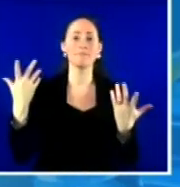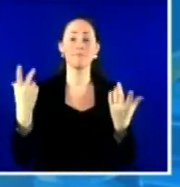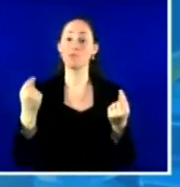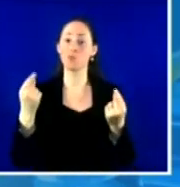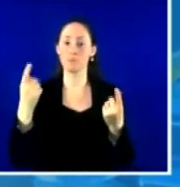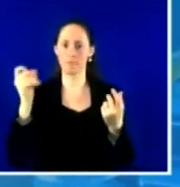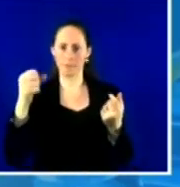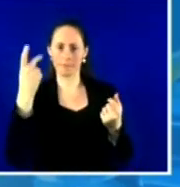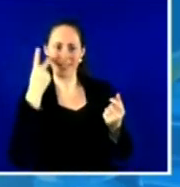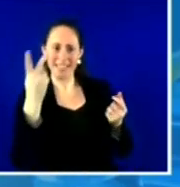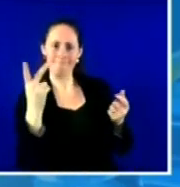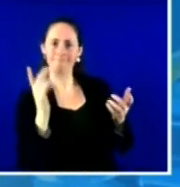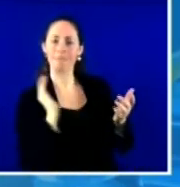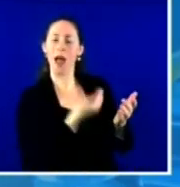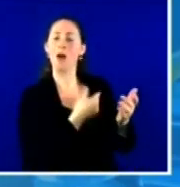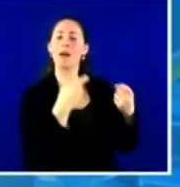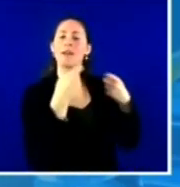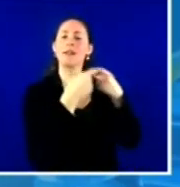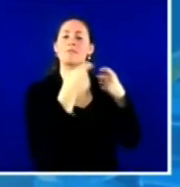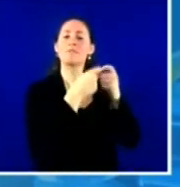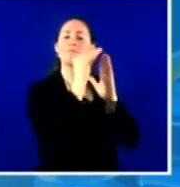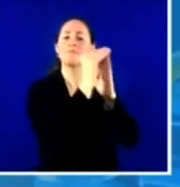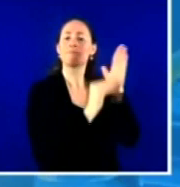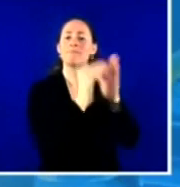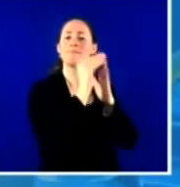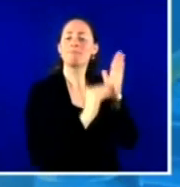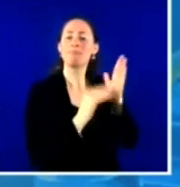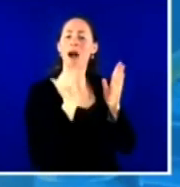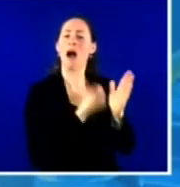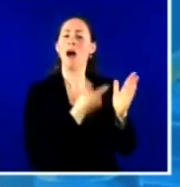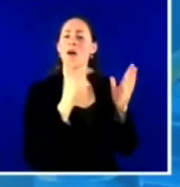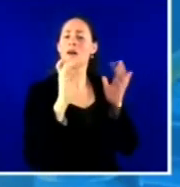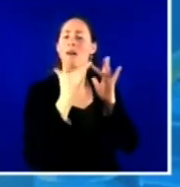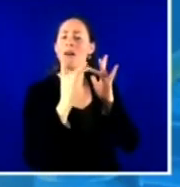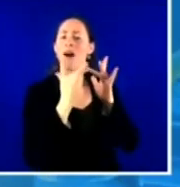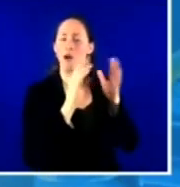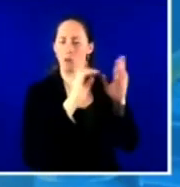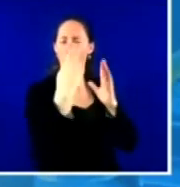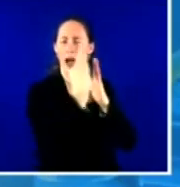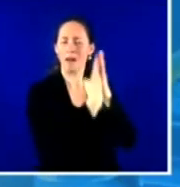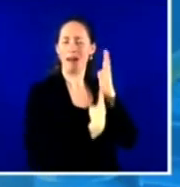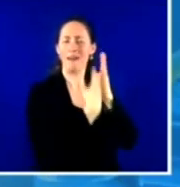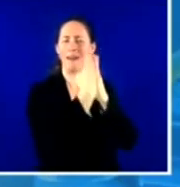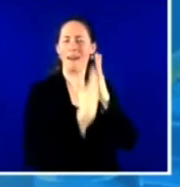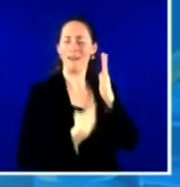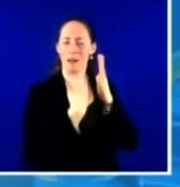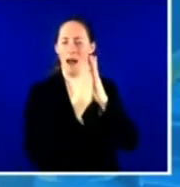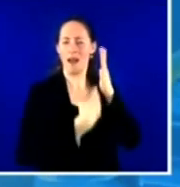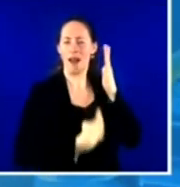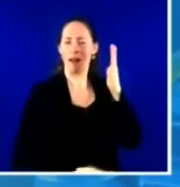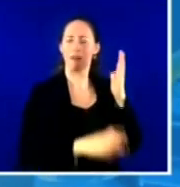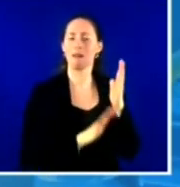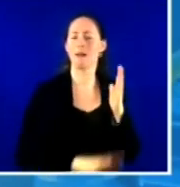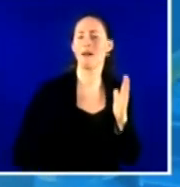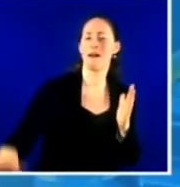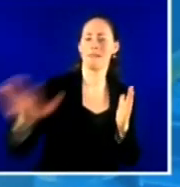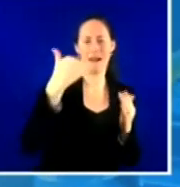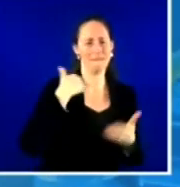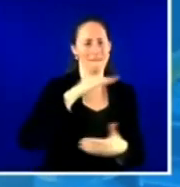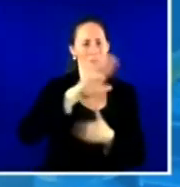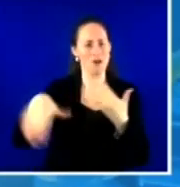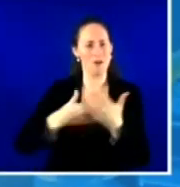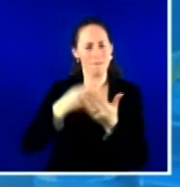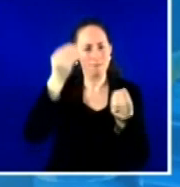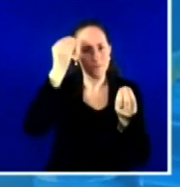tools, and coordinated efforts across our care continuum to create patient-centric strategies to increase the number of